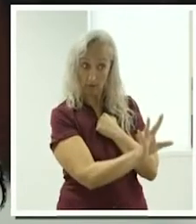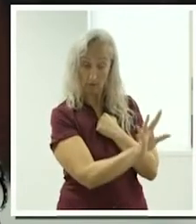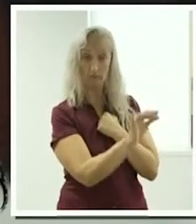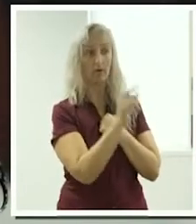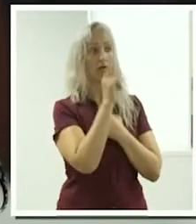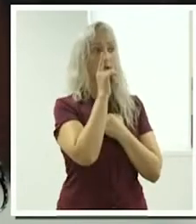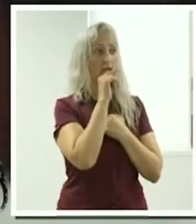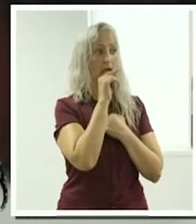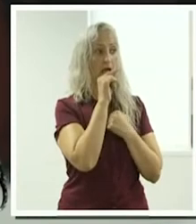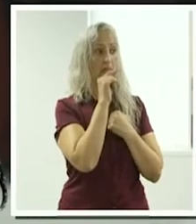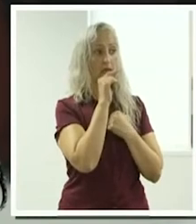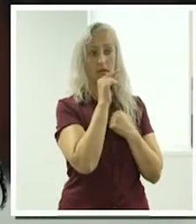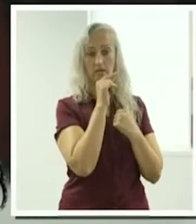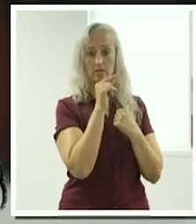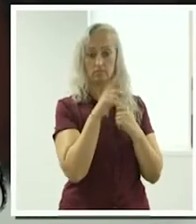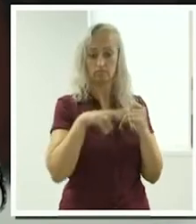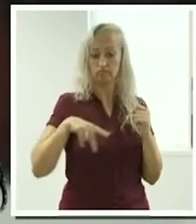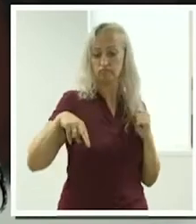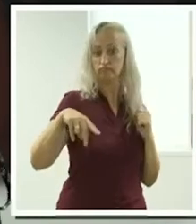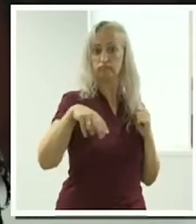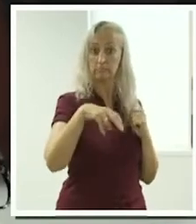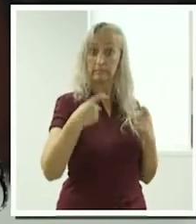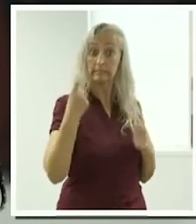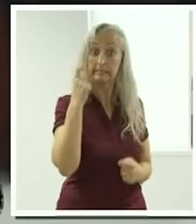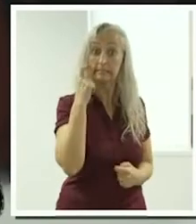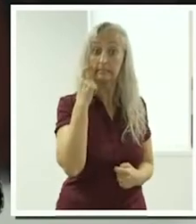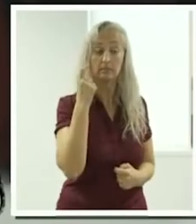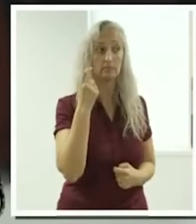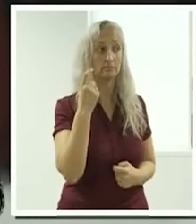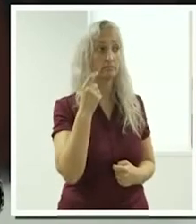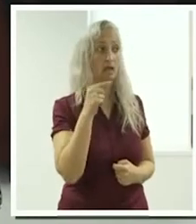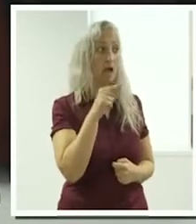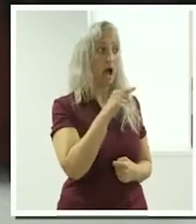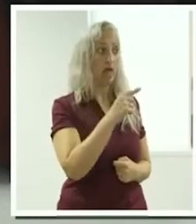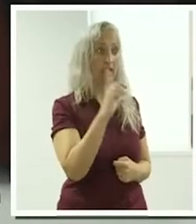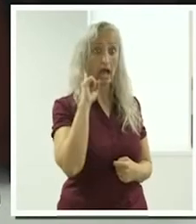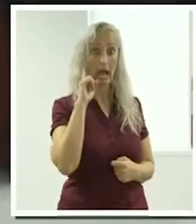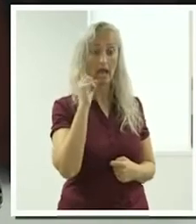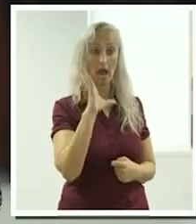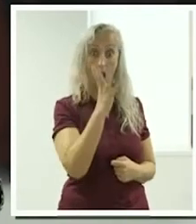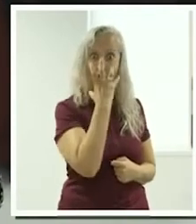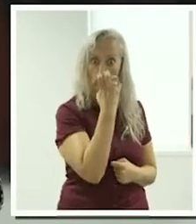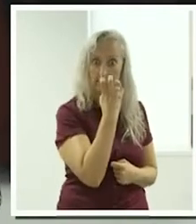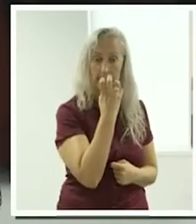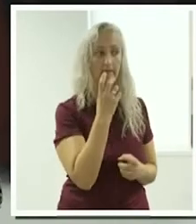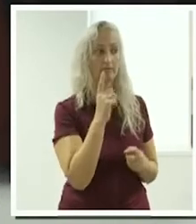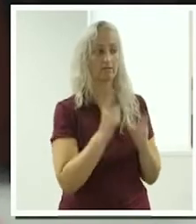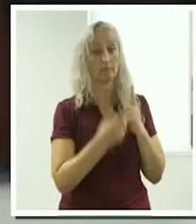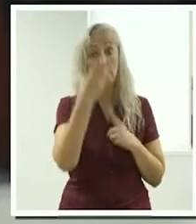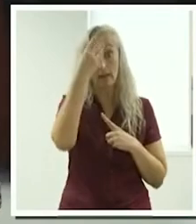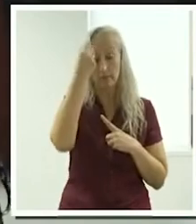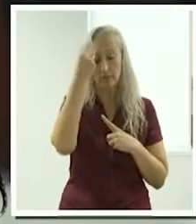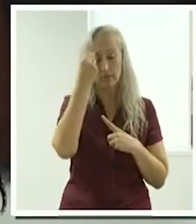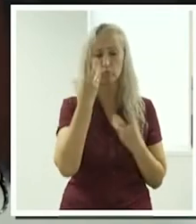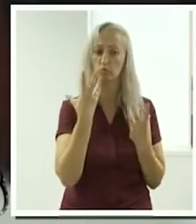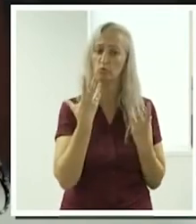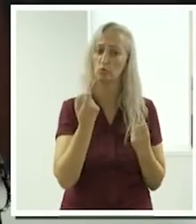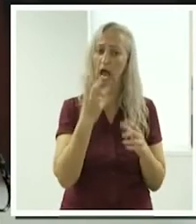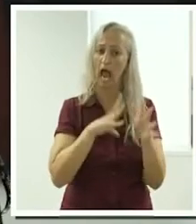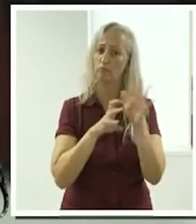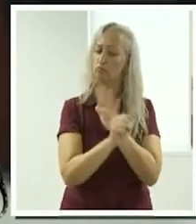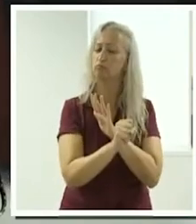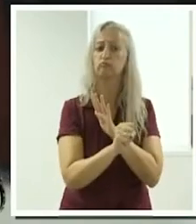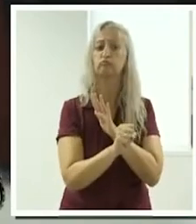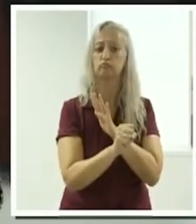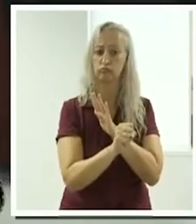Are they aggressive? Because with dementia, you'll get aggressive behaviours.